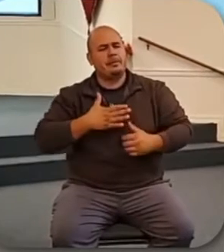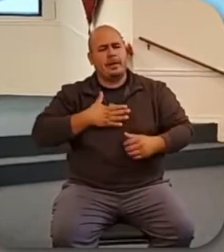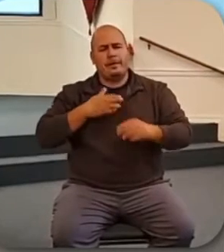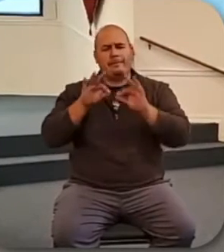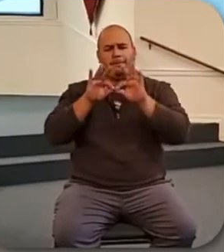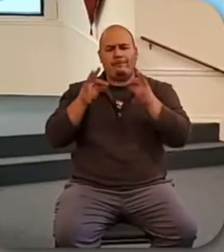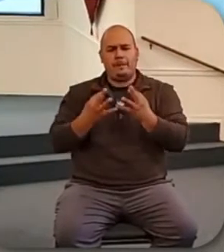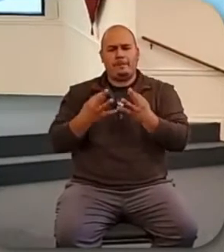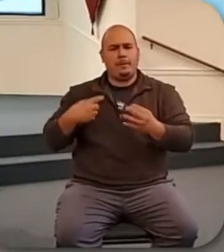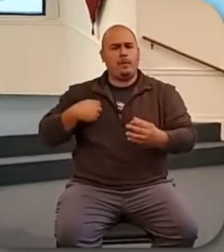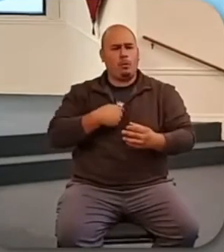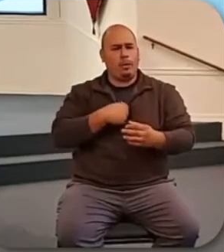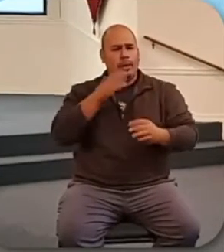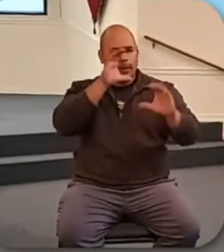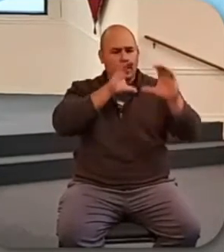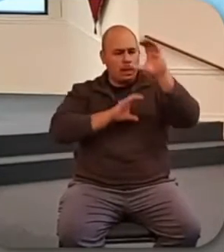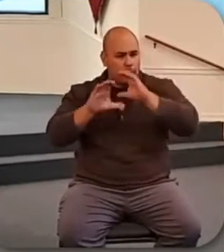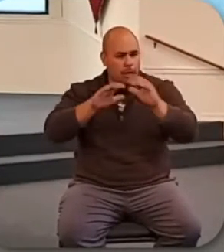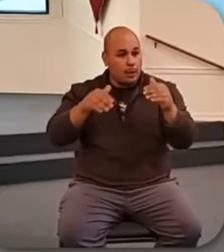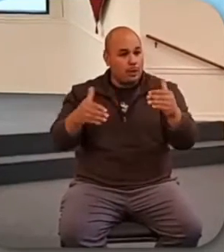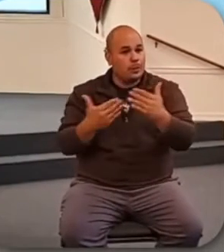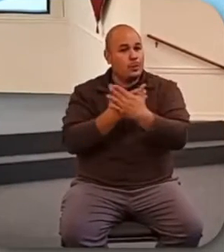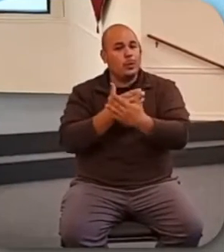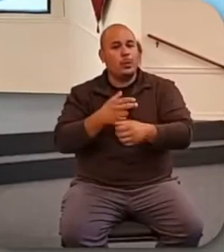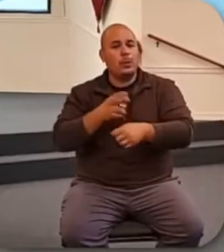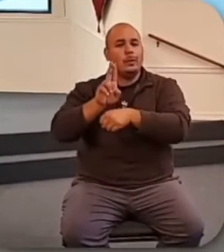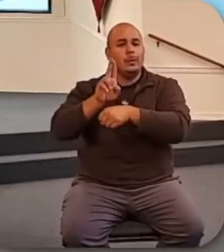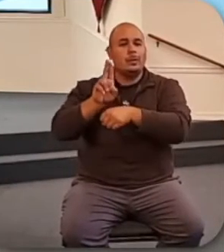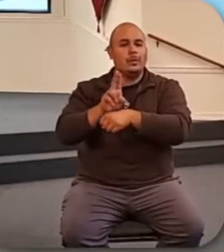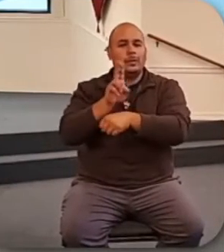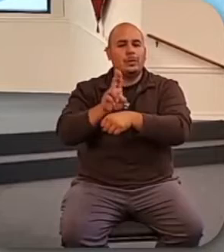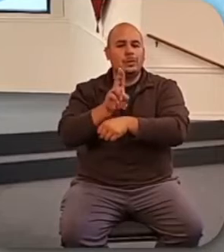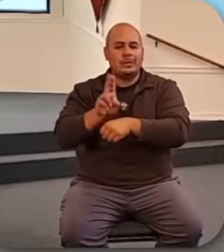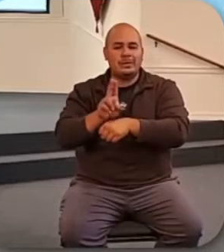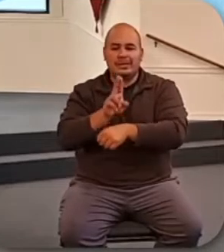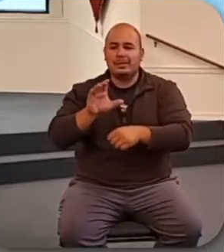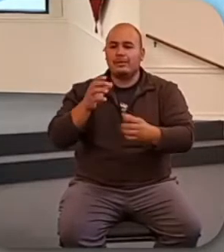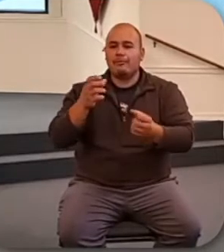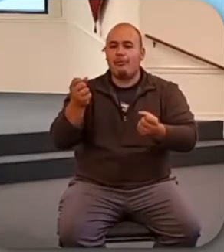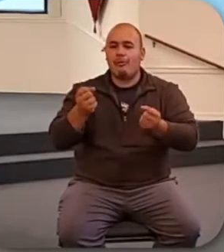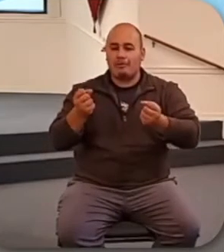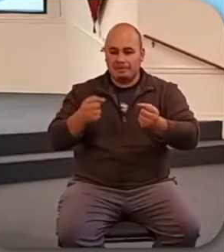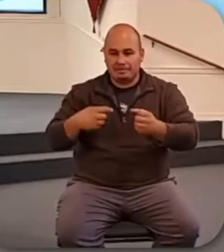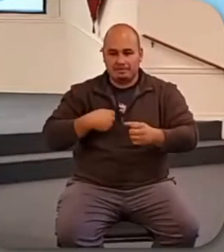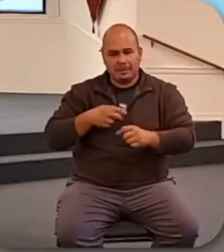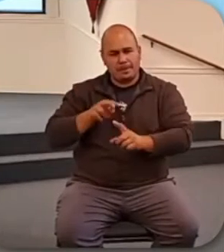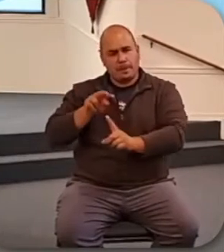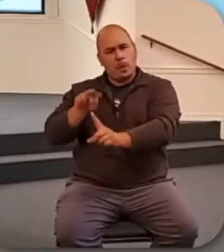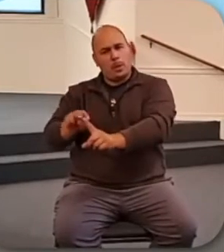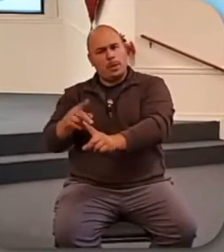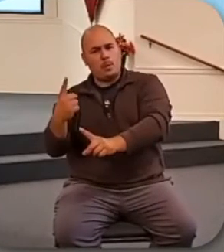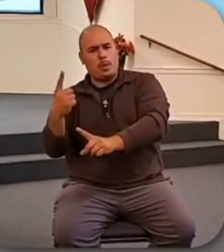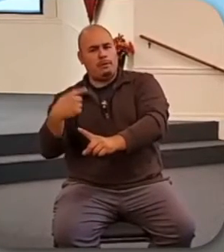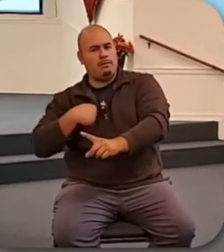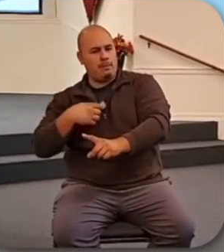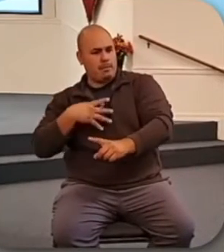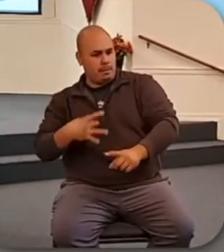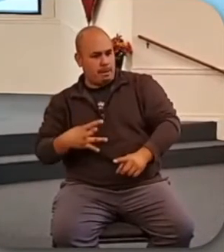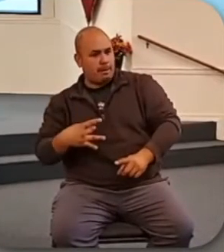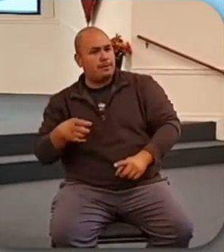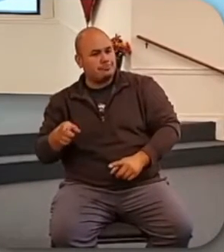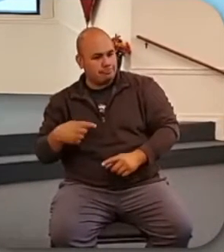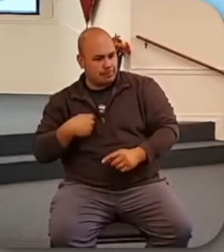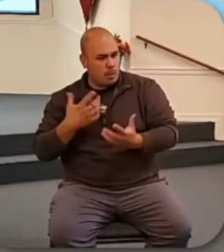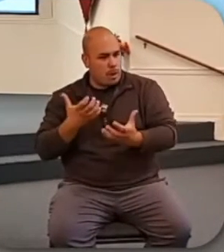a new used car right now. We need to replace an aging vehicle. And I've got my eyes on one certain model that I would like